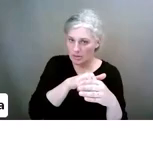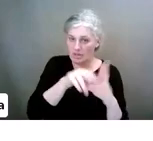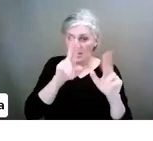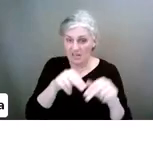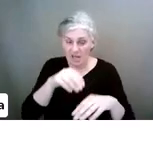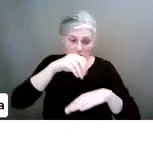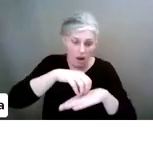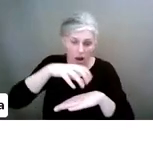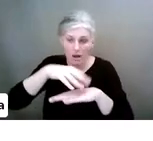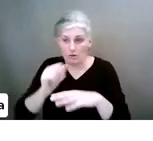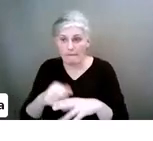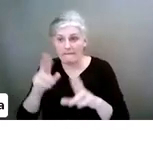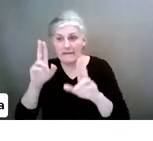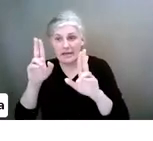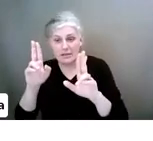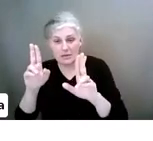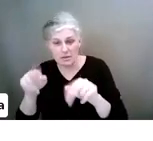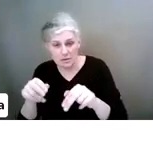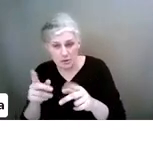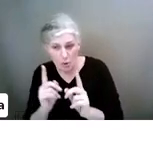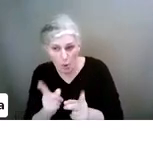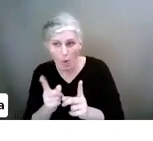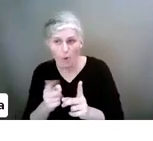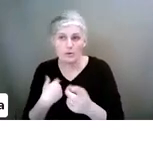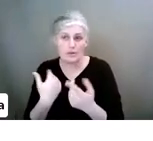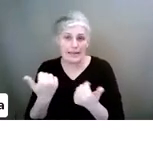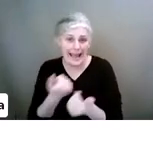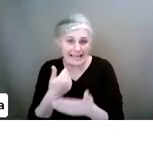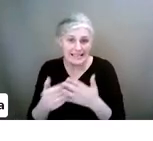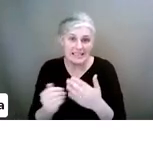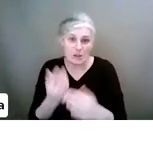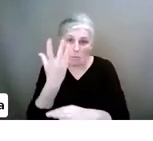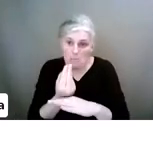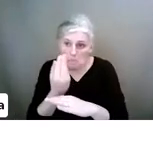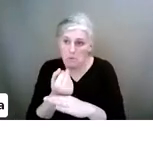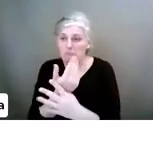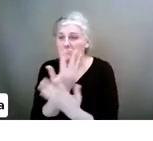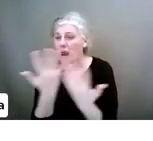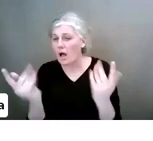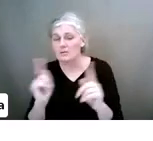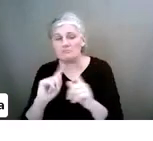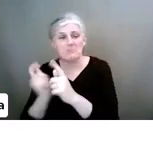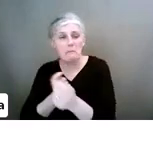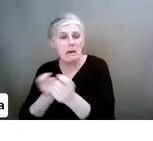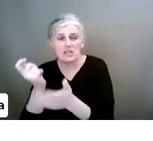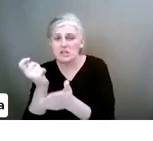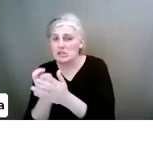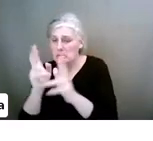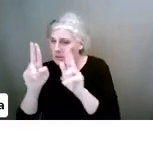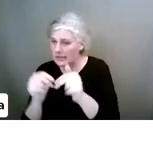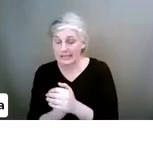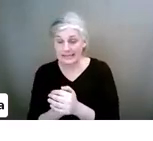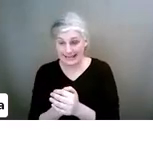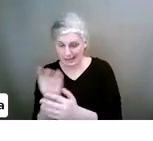can't order or buy anything. Managing time and a lot more, you know. And you can have the monitoring. But using the